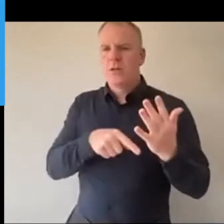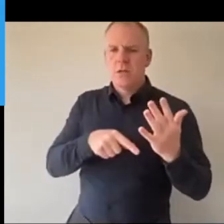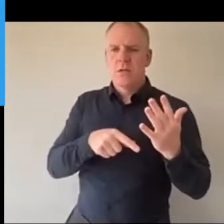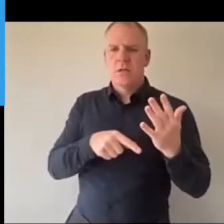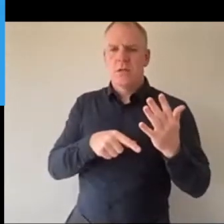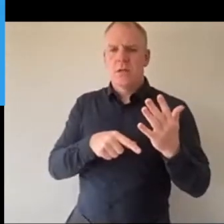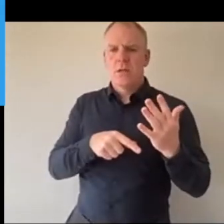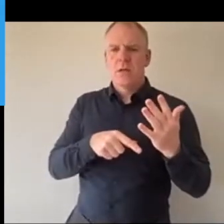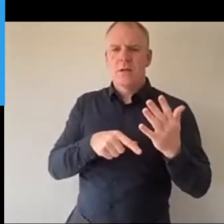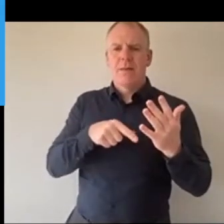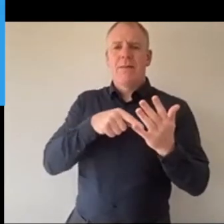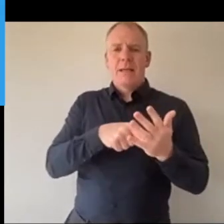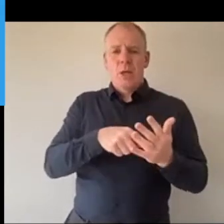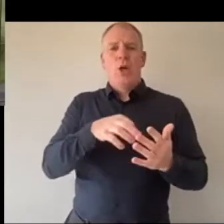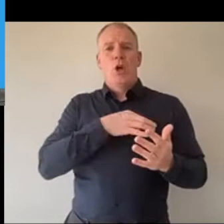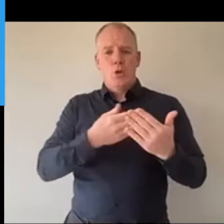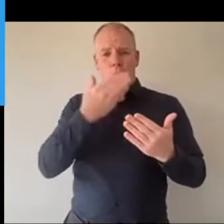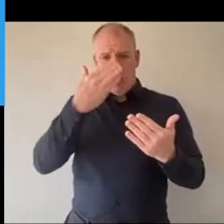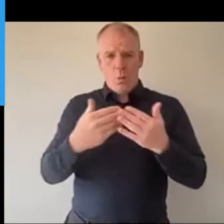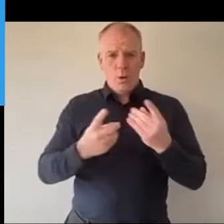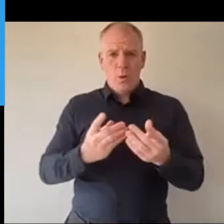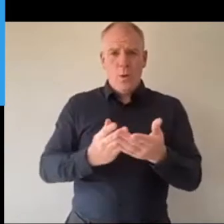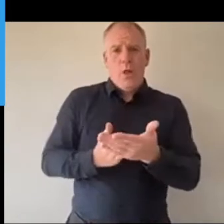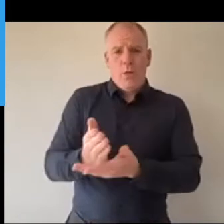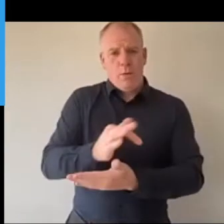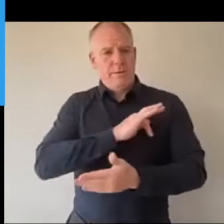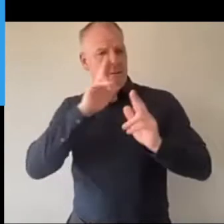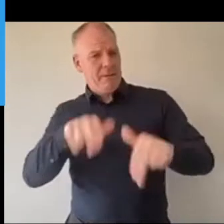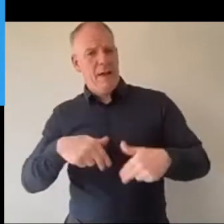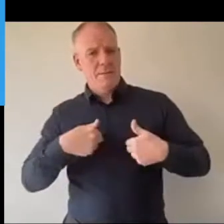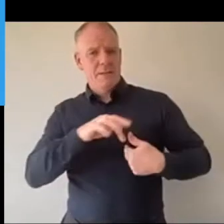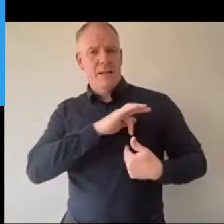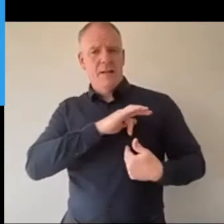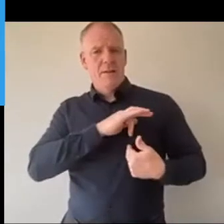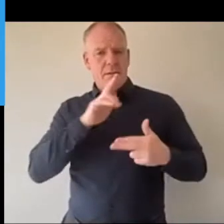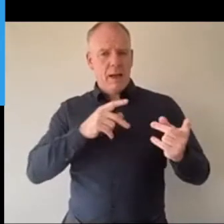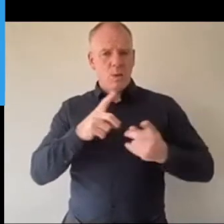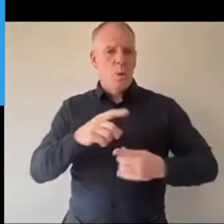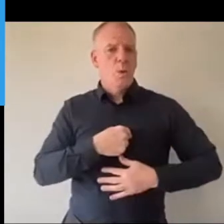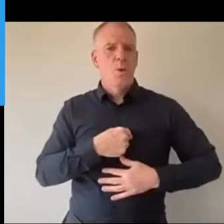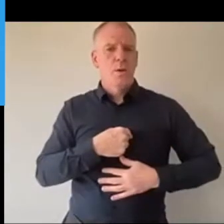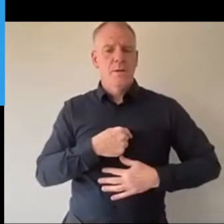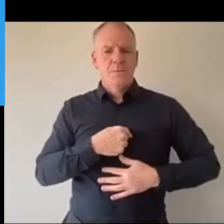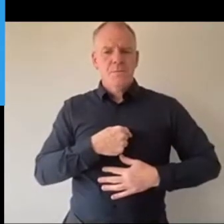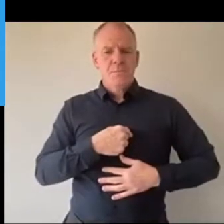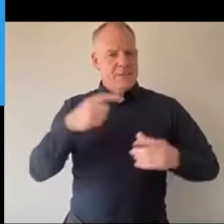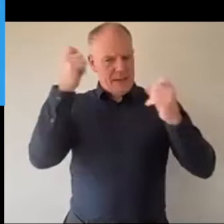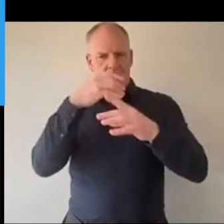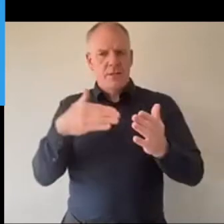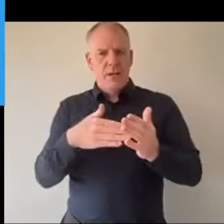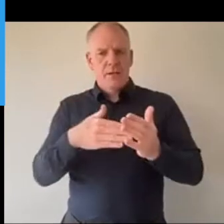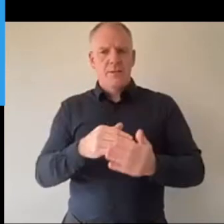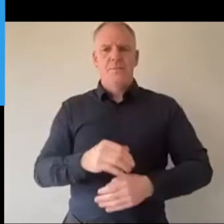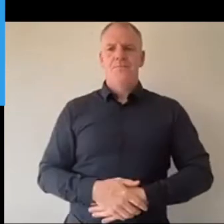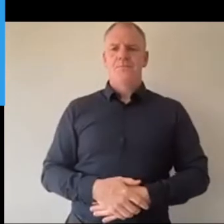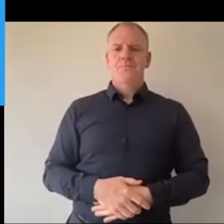I'll do this. But it was difficult. If I do, you know, whatever I'm meant to do, study for a little bit, you know, and I can maybe help out with my sister